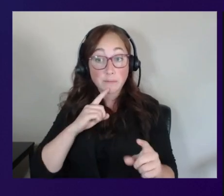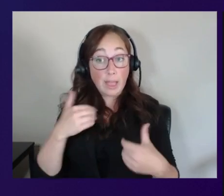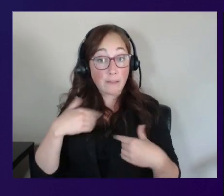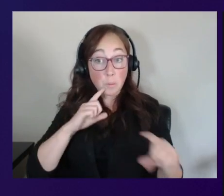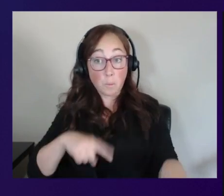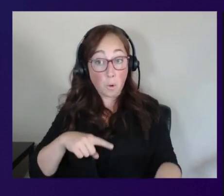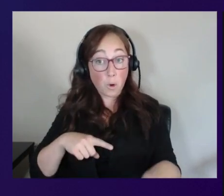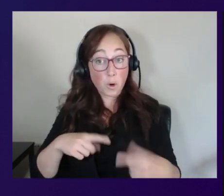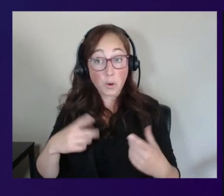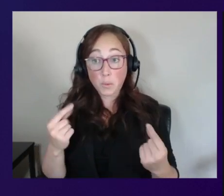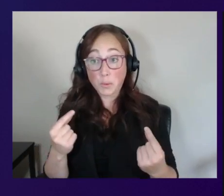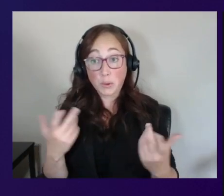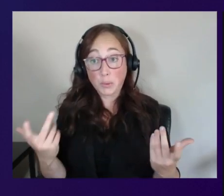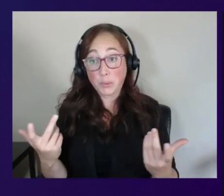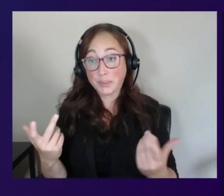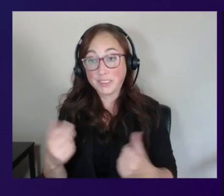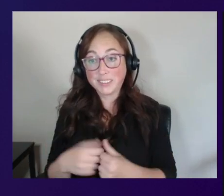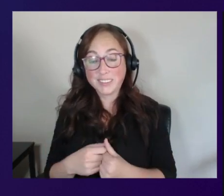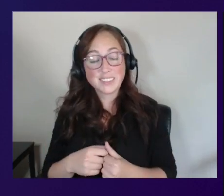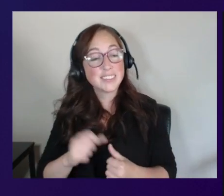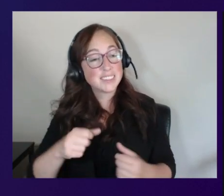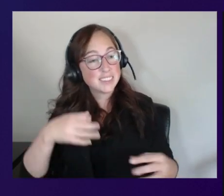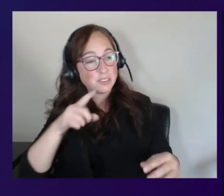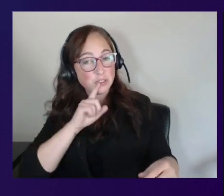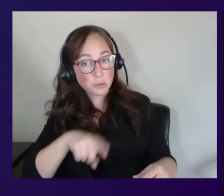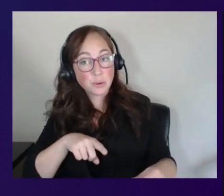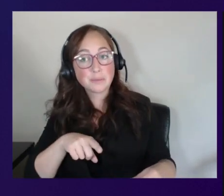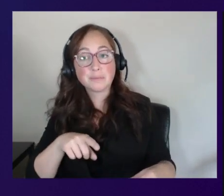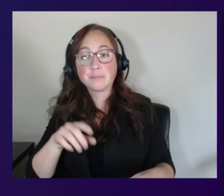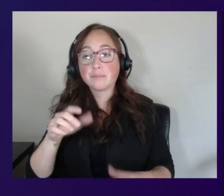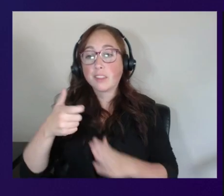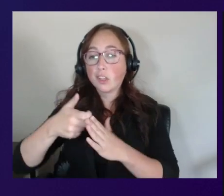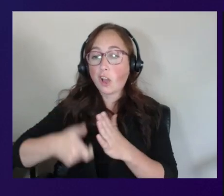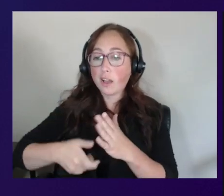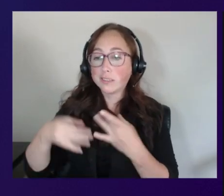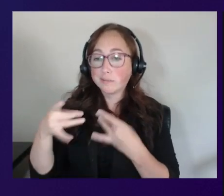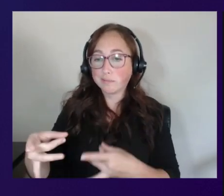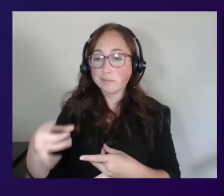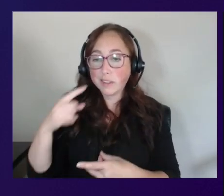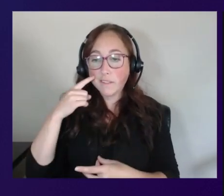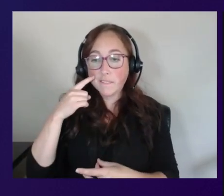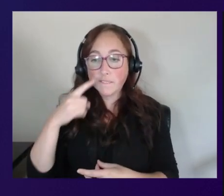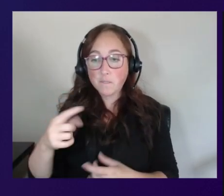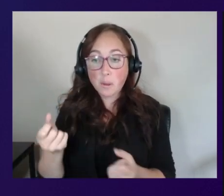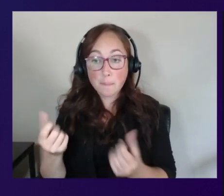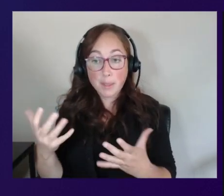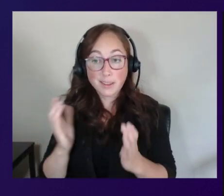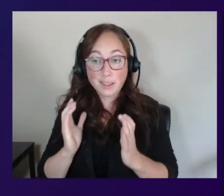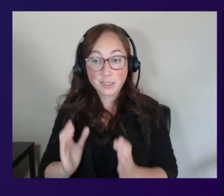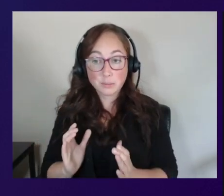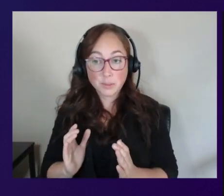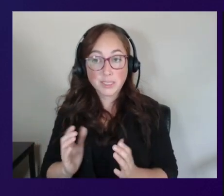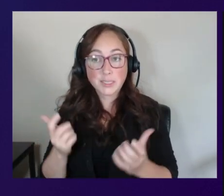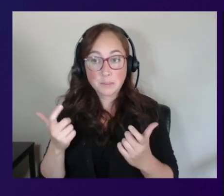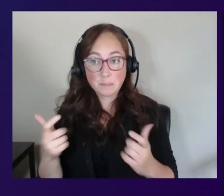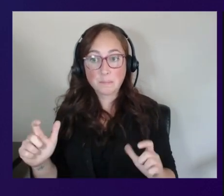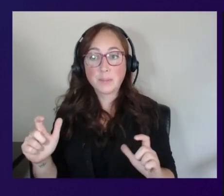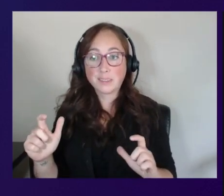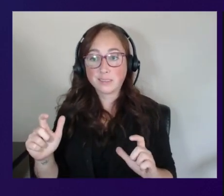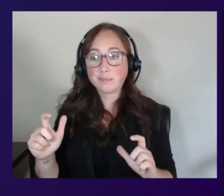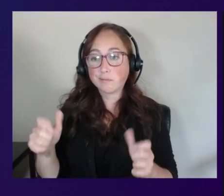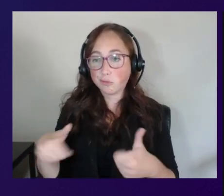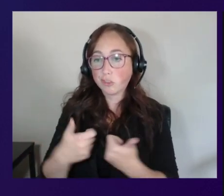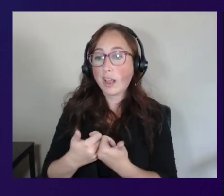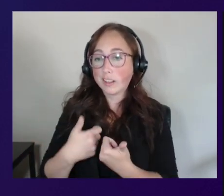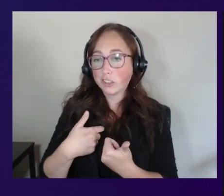do yeah definitely I mean cost optimization especially for my larger customers is one of the biggest pain points and biggest challenges that I hear